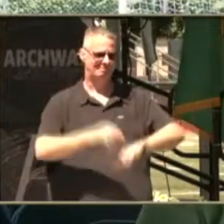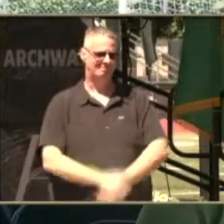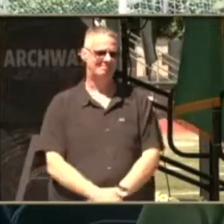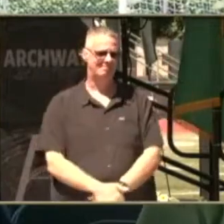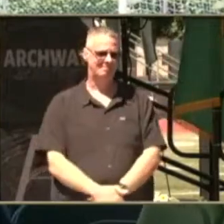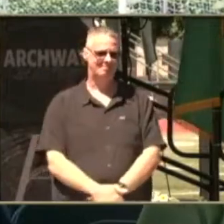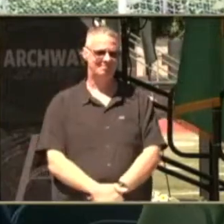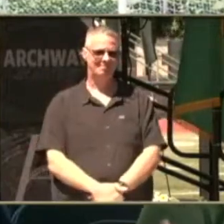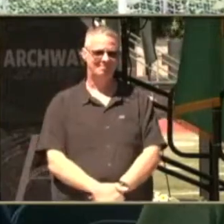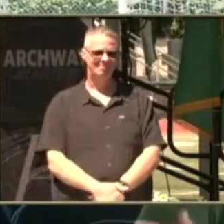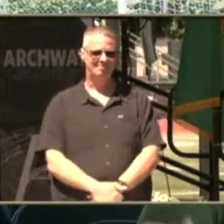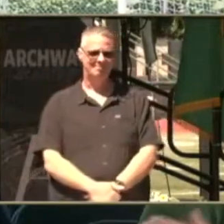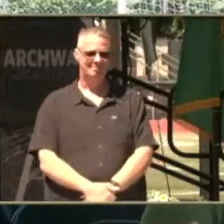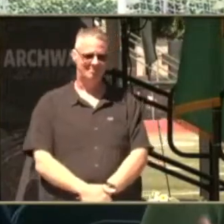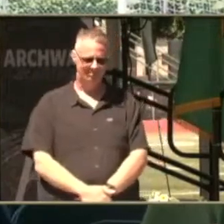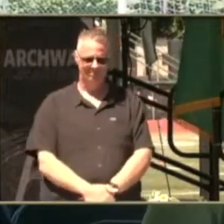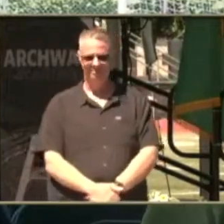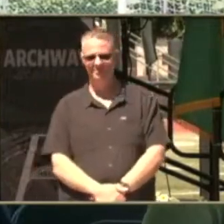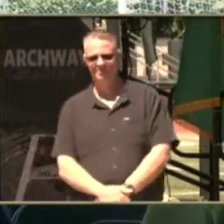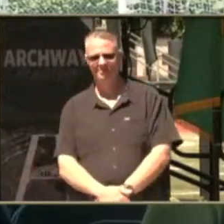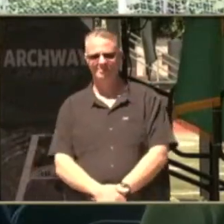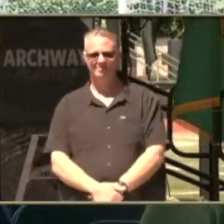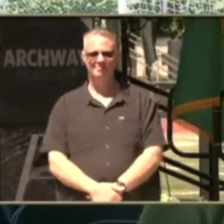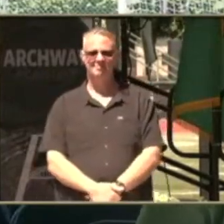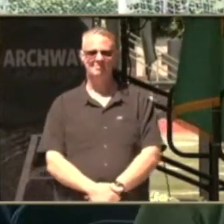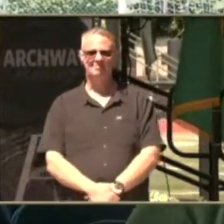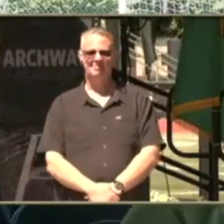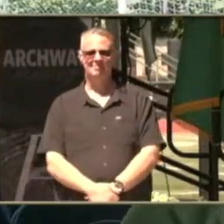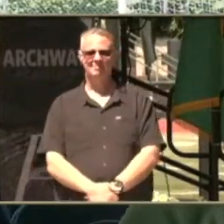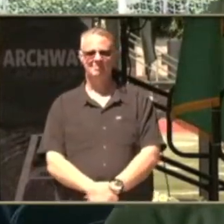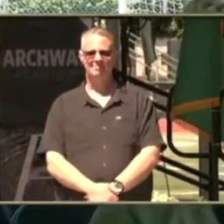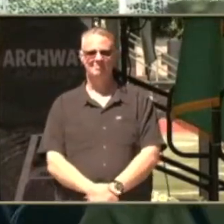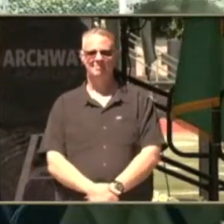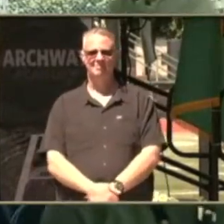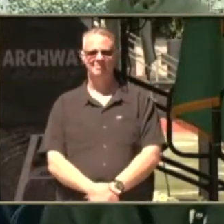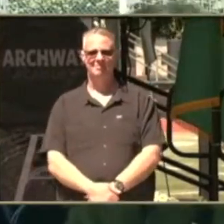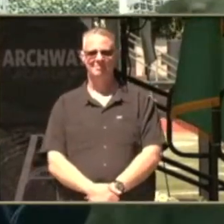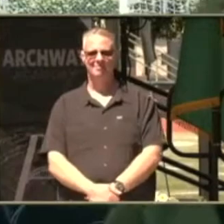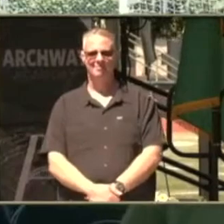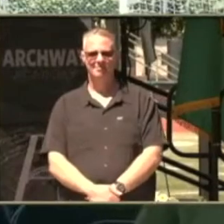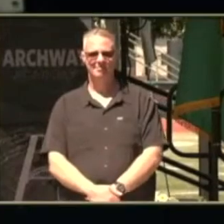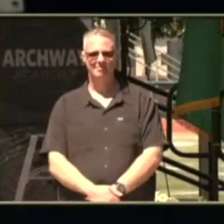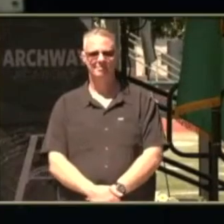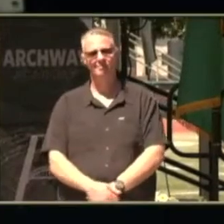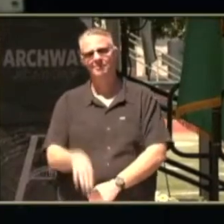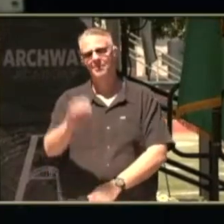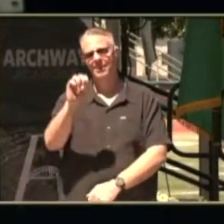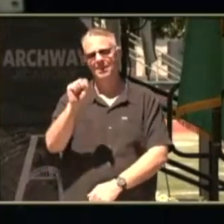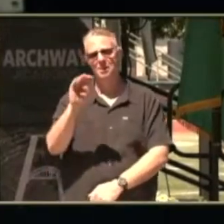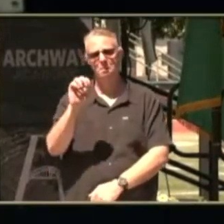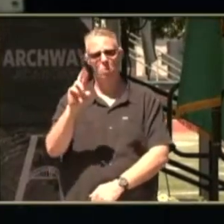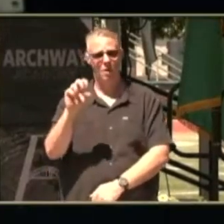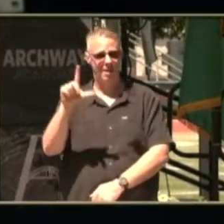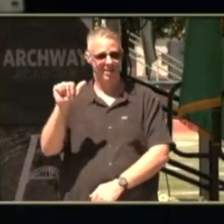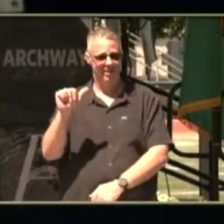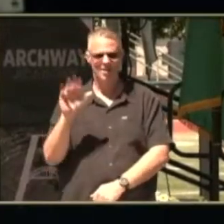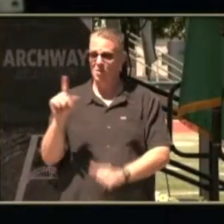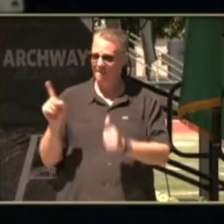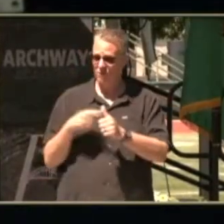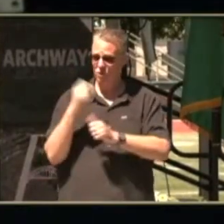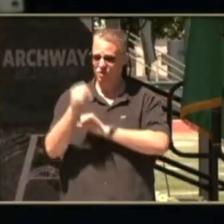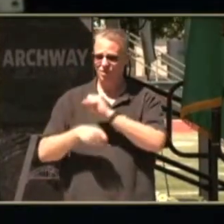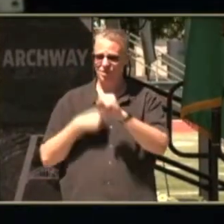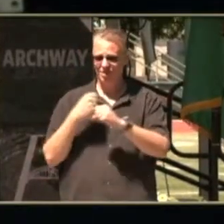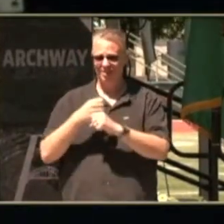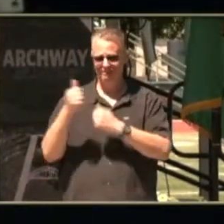right esmeralda since your first year with